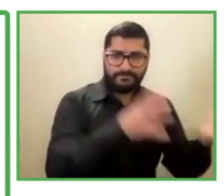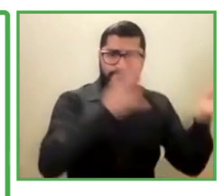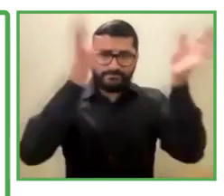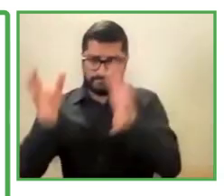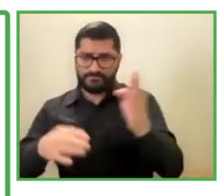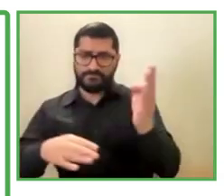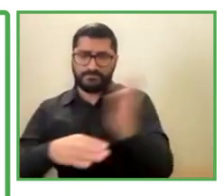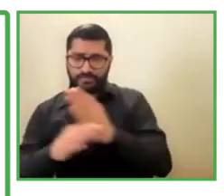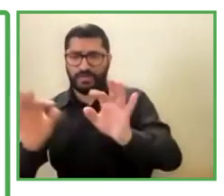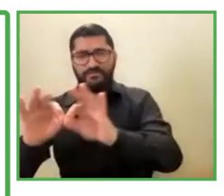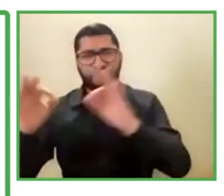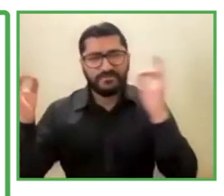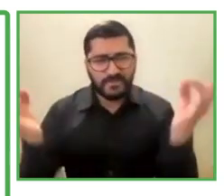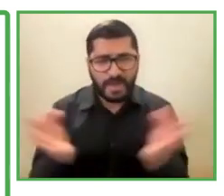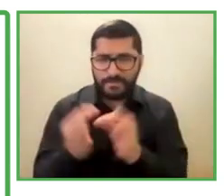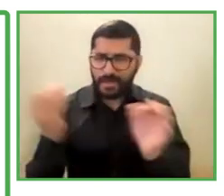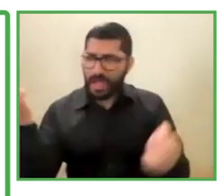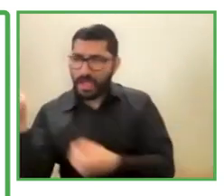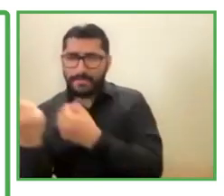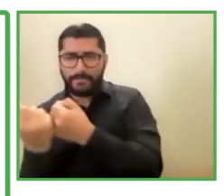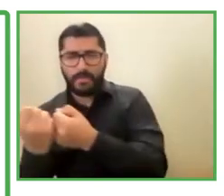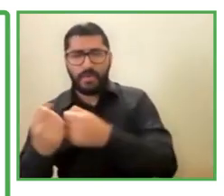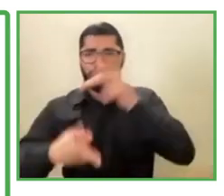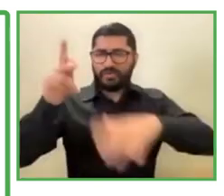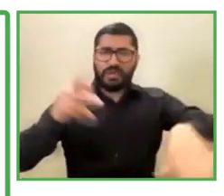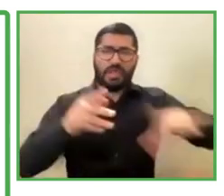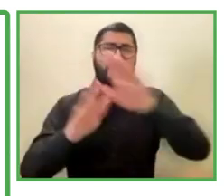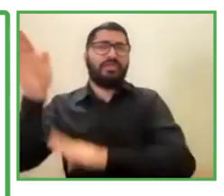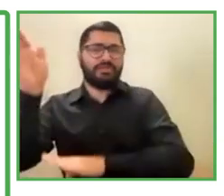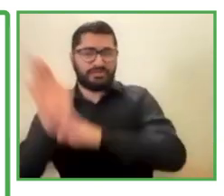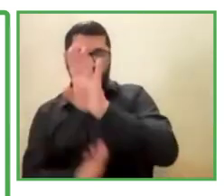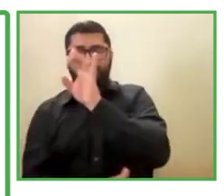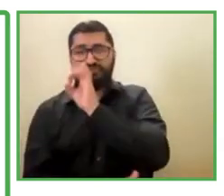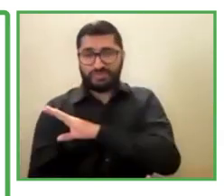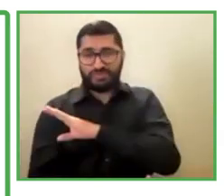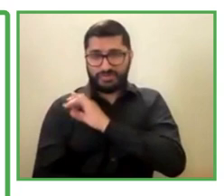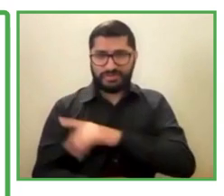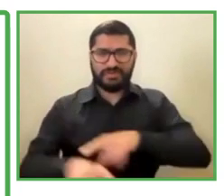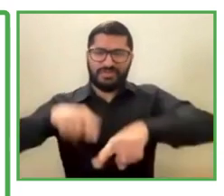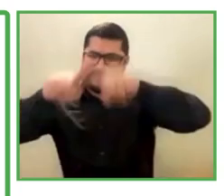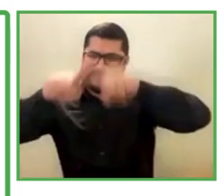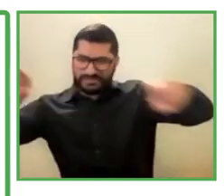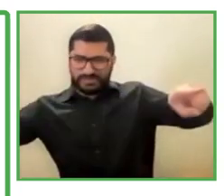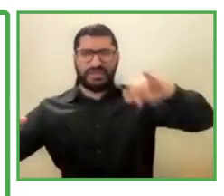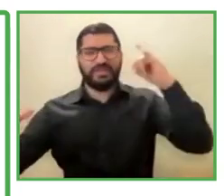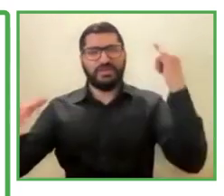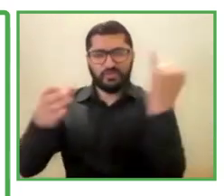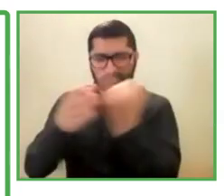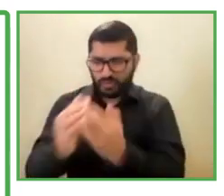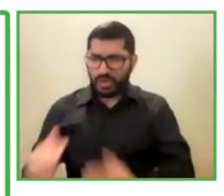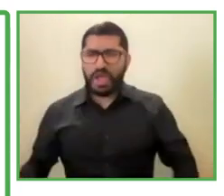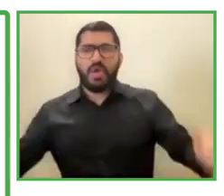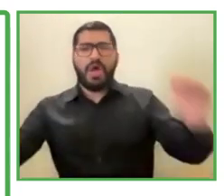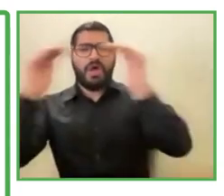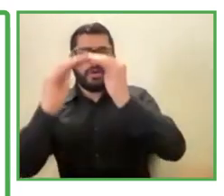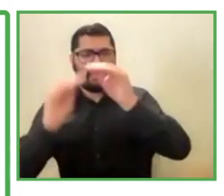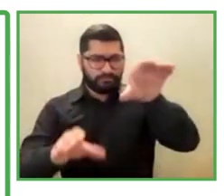to develop a more diverse, equitable and inclusive Chile. Our